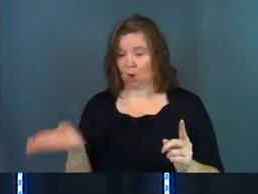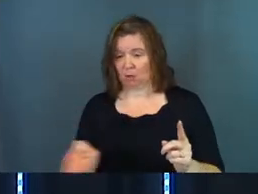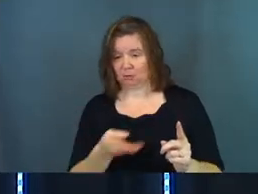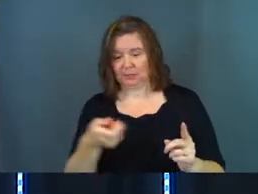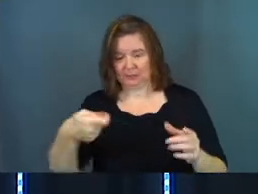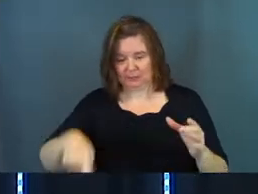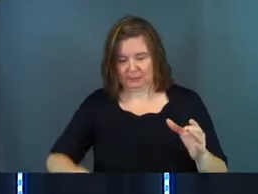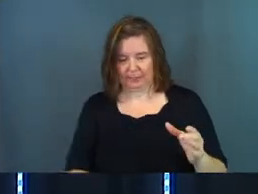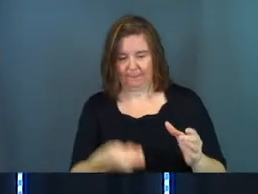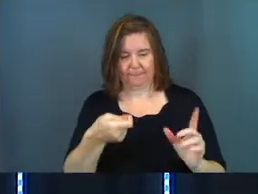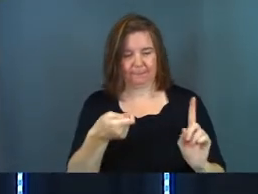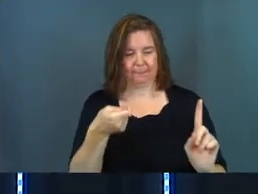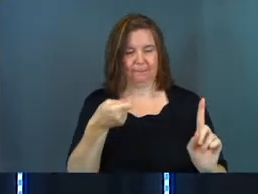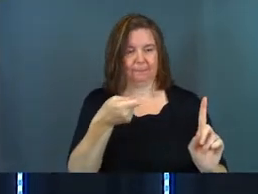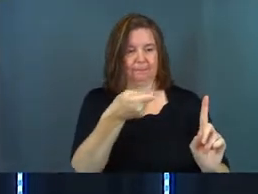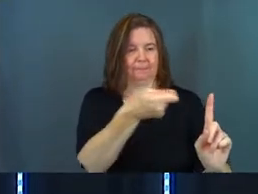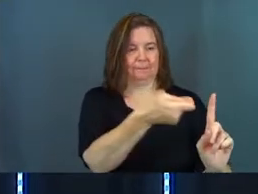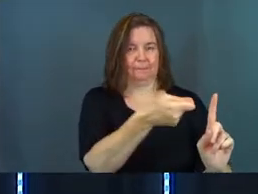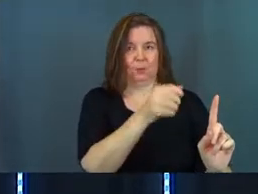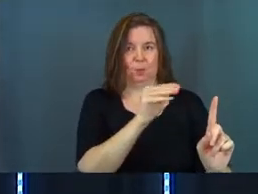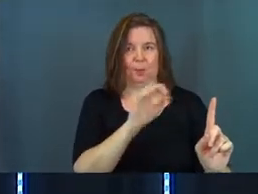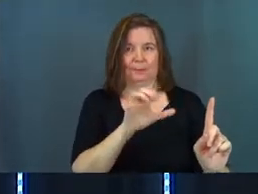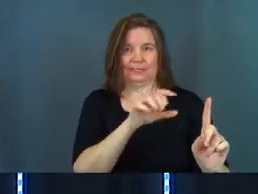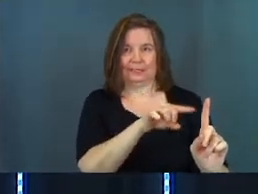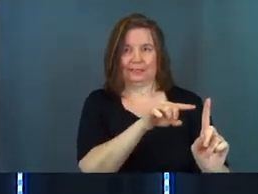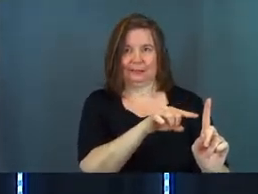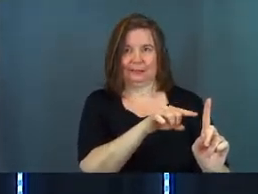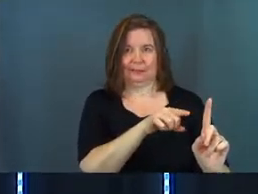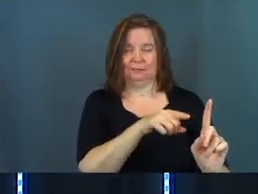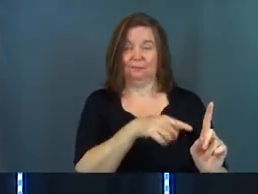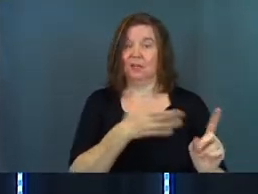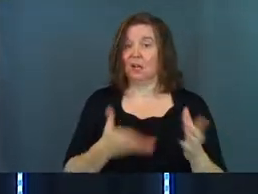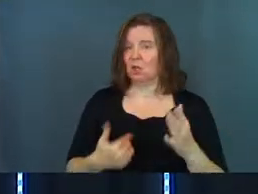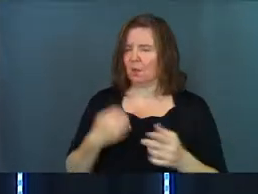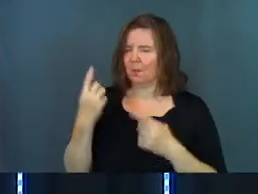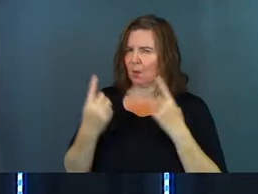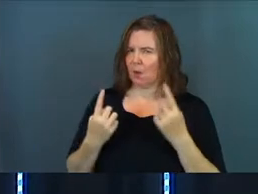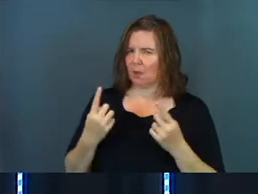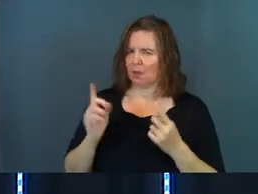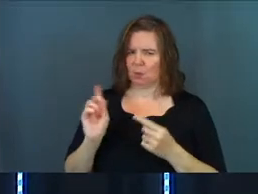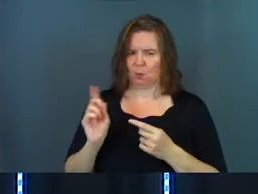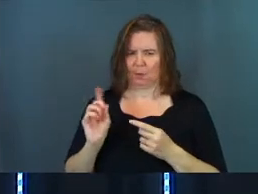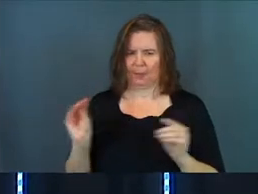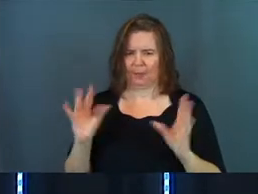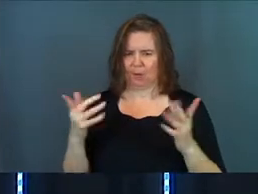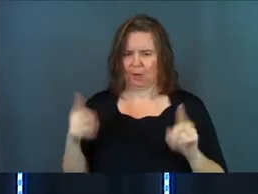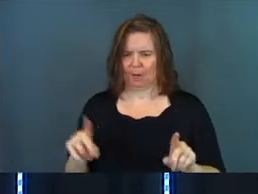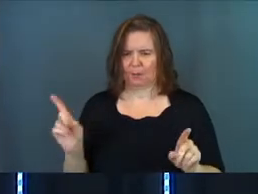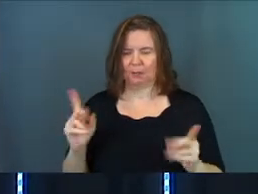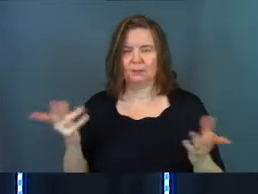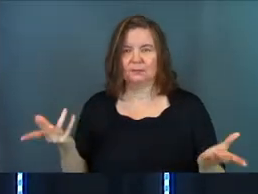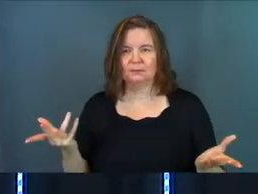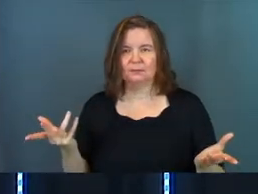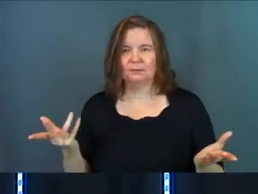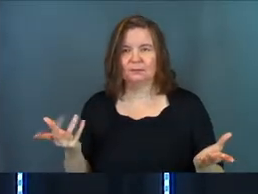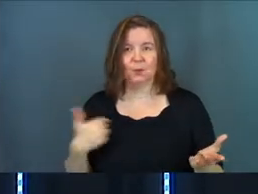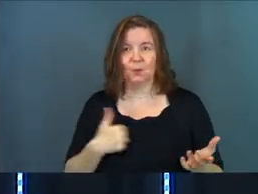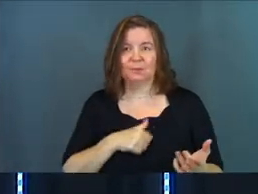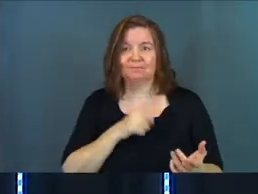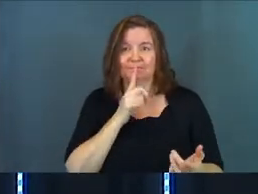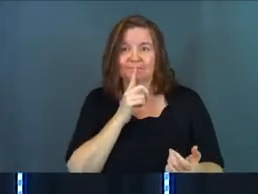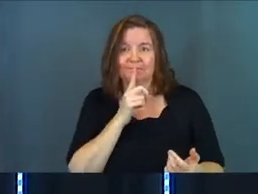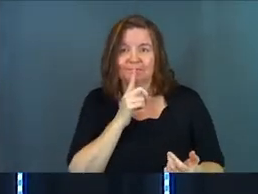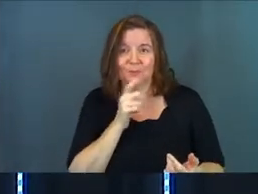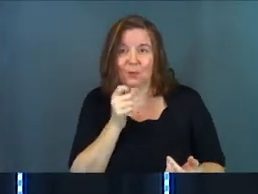and I want you to dip some out and take it to the emcee. Now you might wonder, where did the miracle happen? We're not